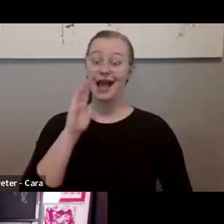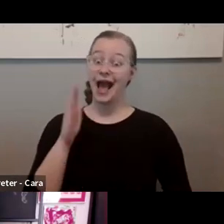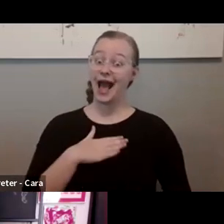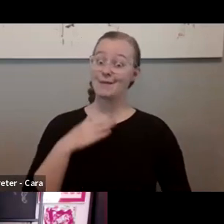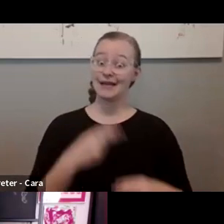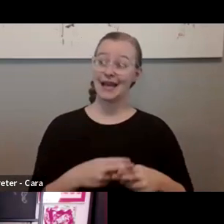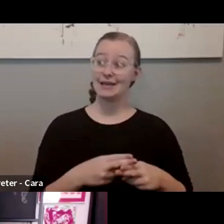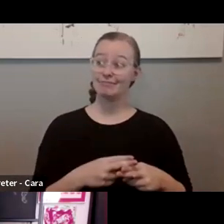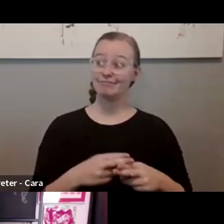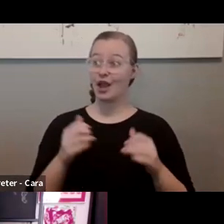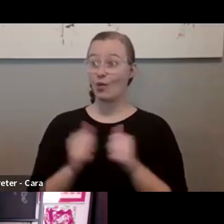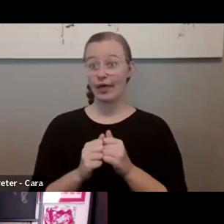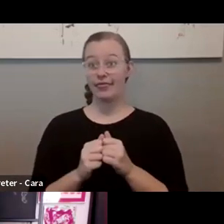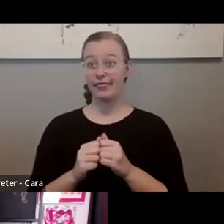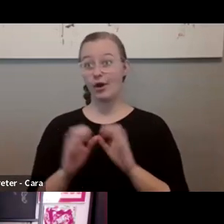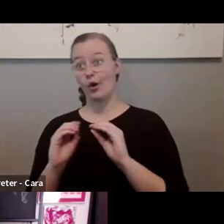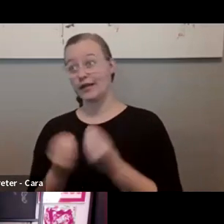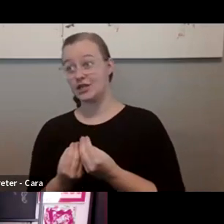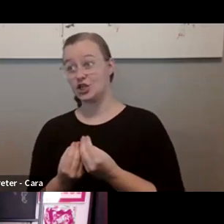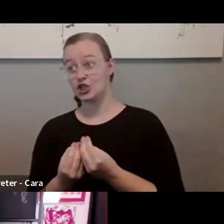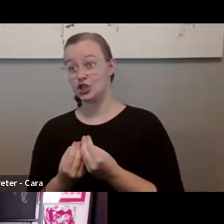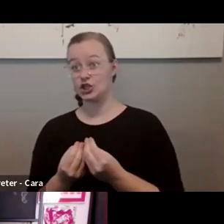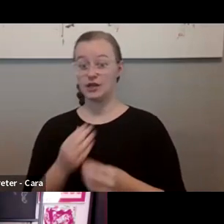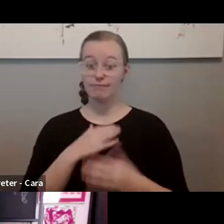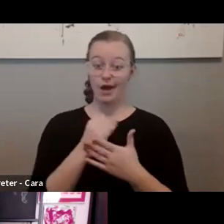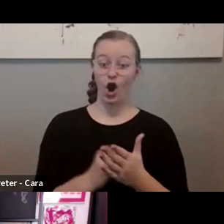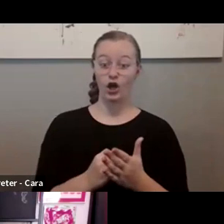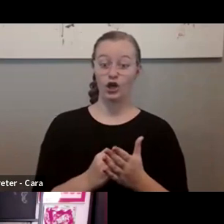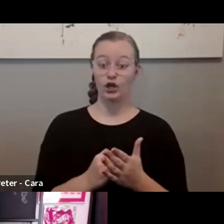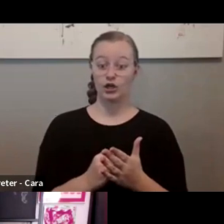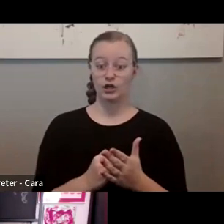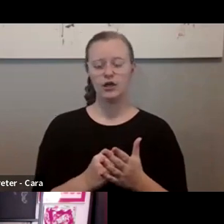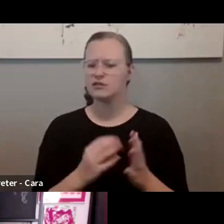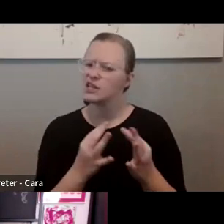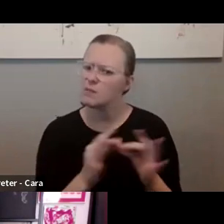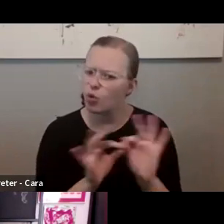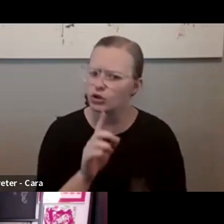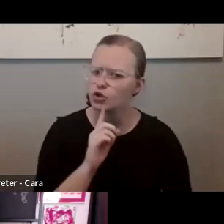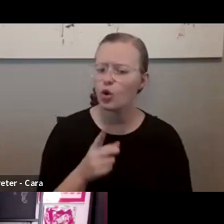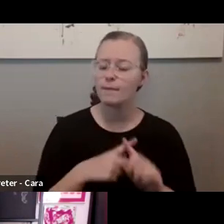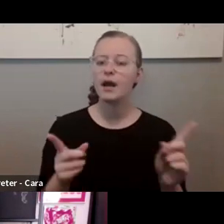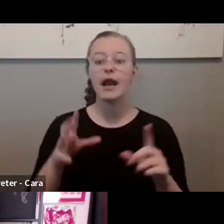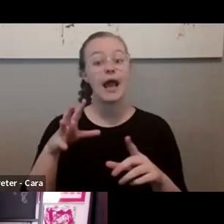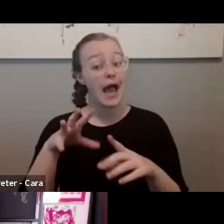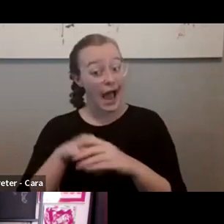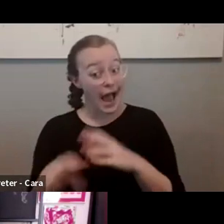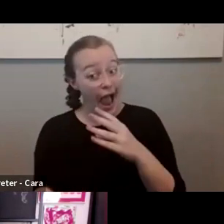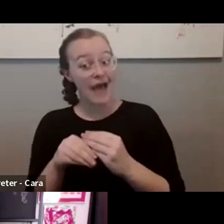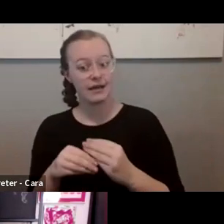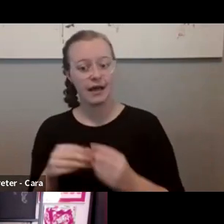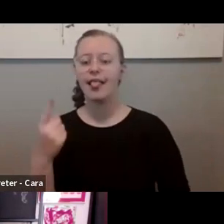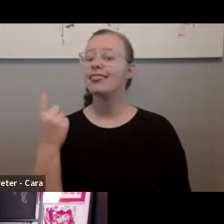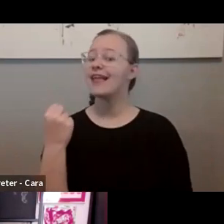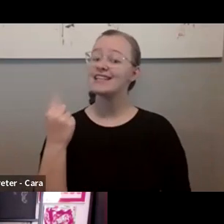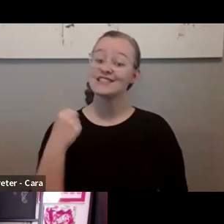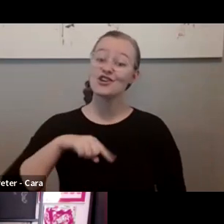is I'm with this organization or this is my art form or discipline. So that's very important. But you can also add in the last year we've